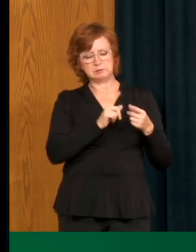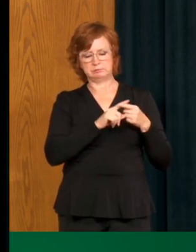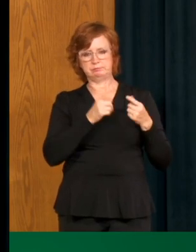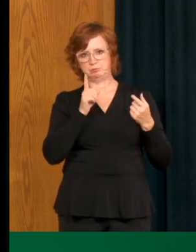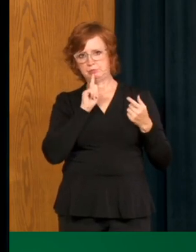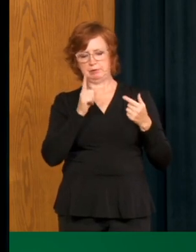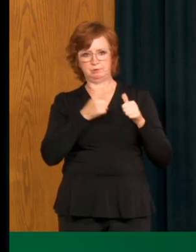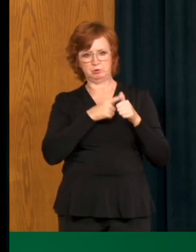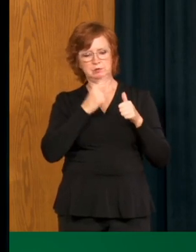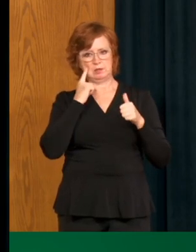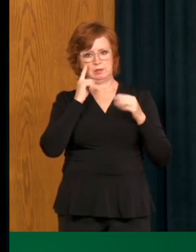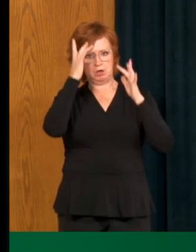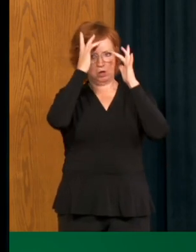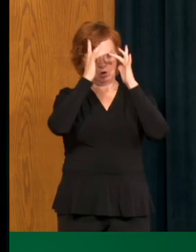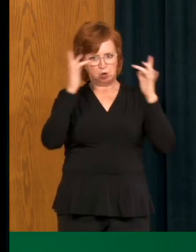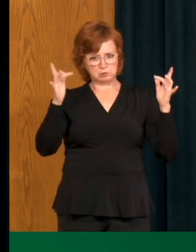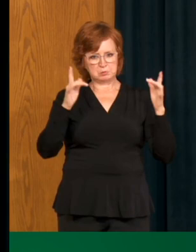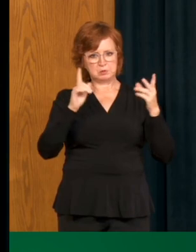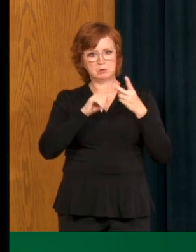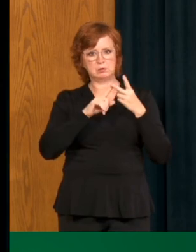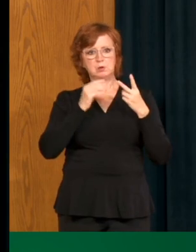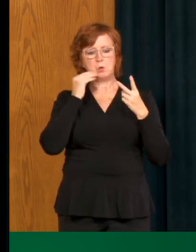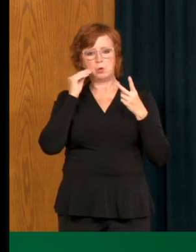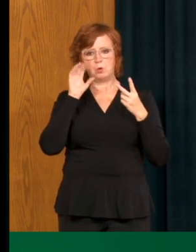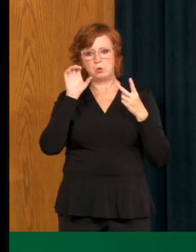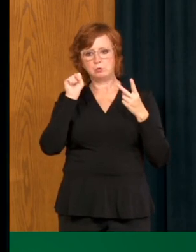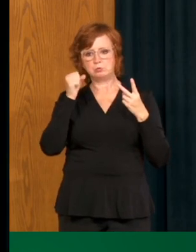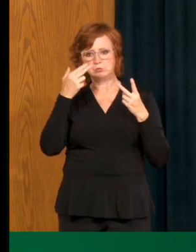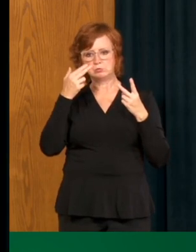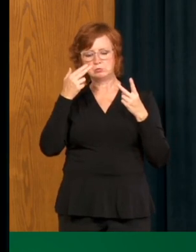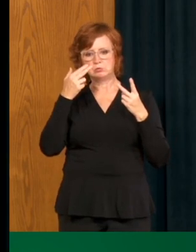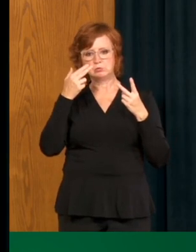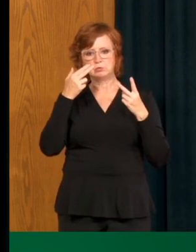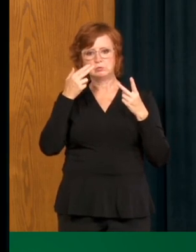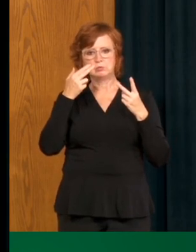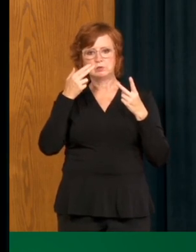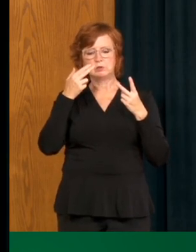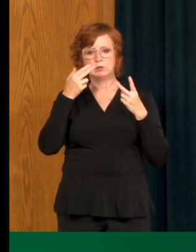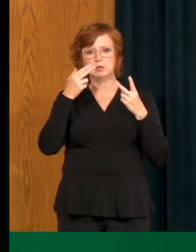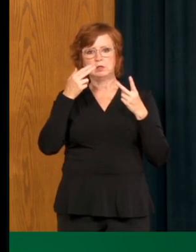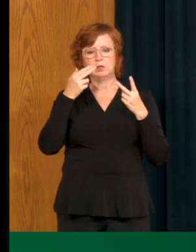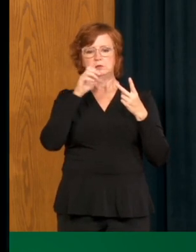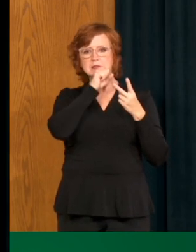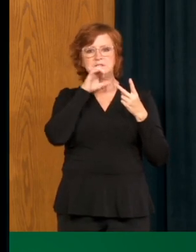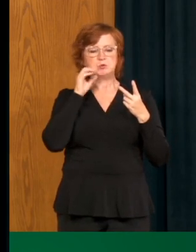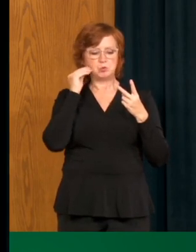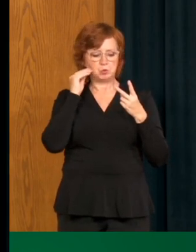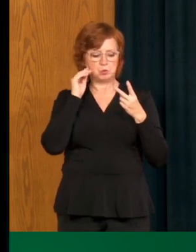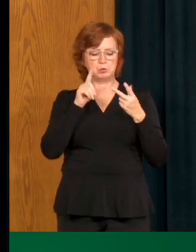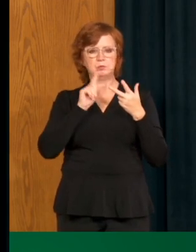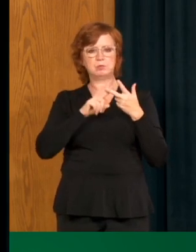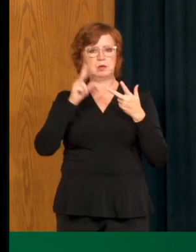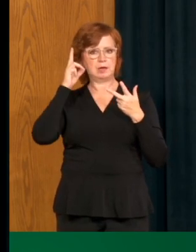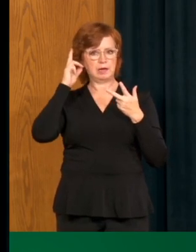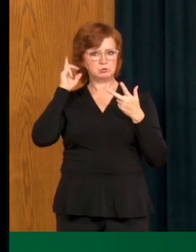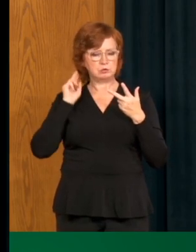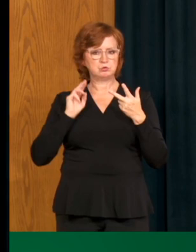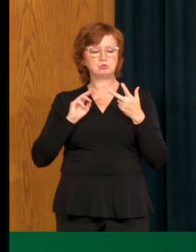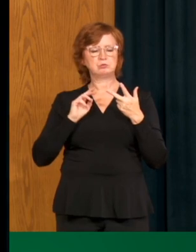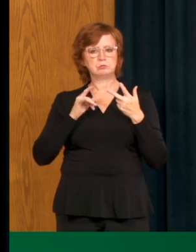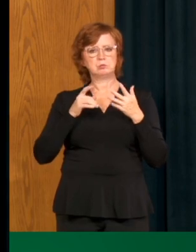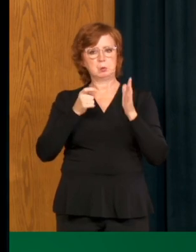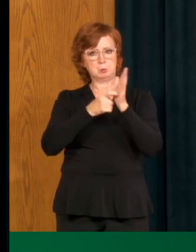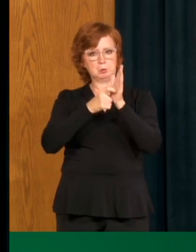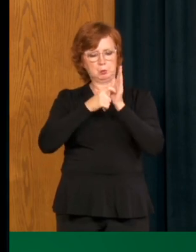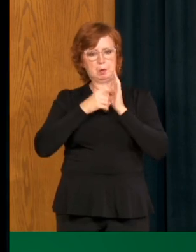mind. Um, I call them barber shops, but the beauty salons, hairdressers as well, uh, are requiring masks, uh, mask usage.